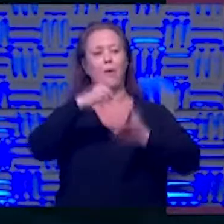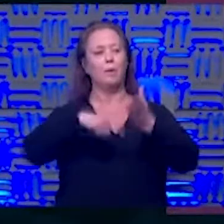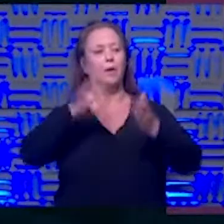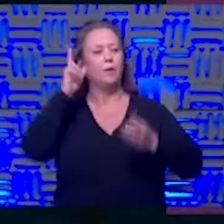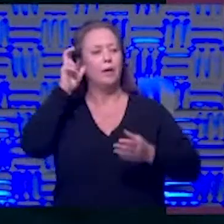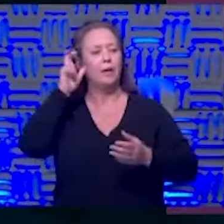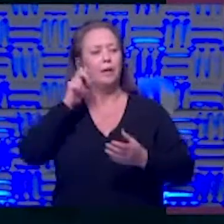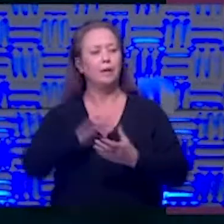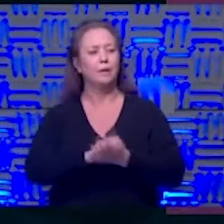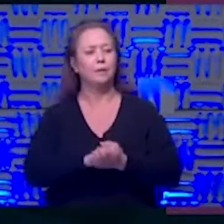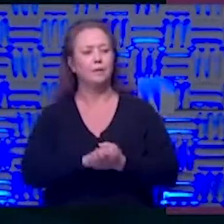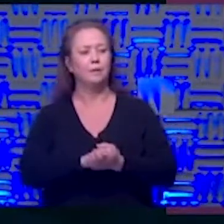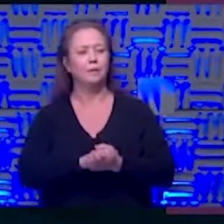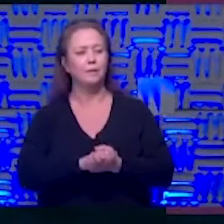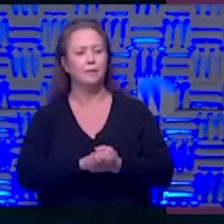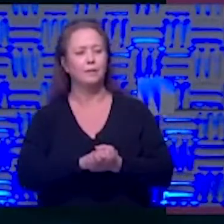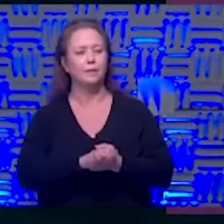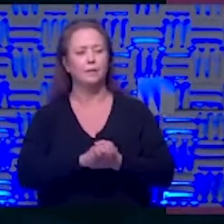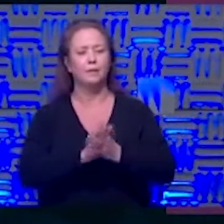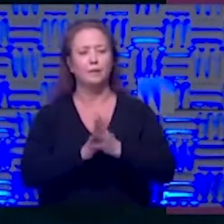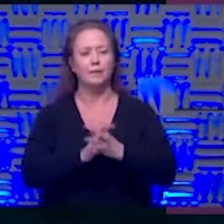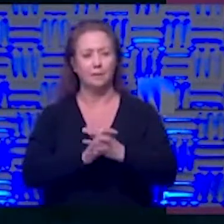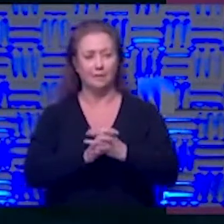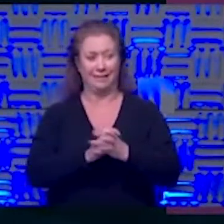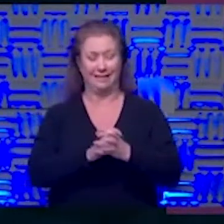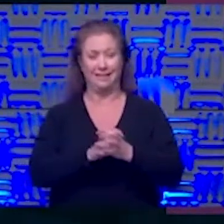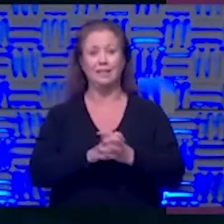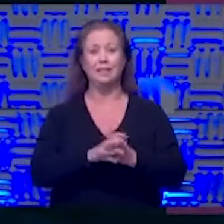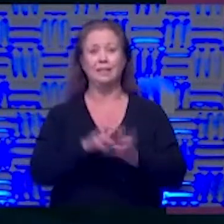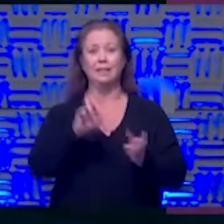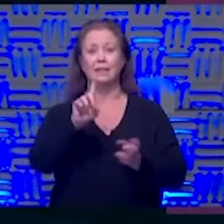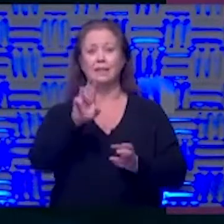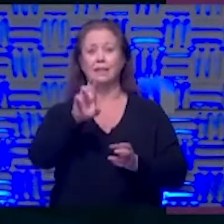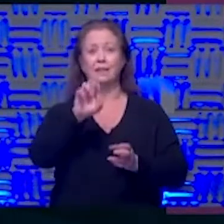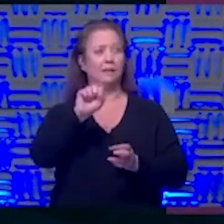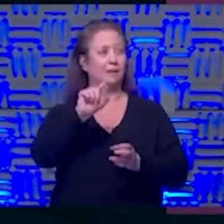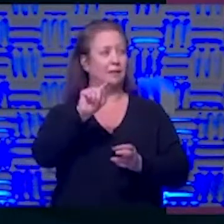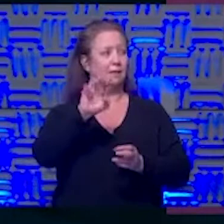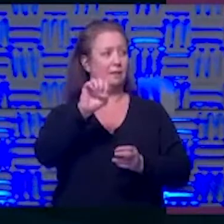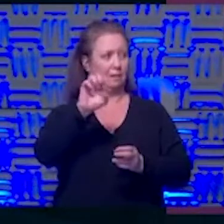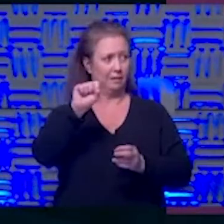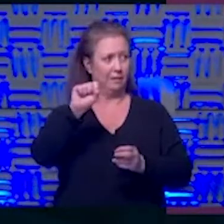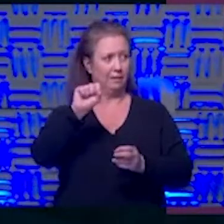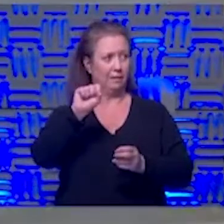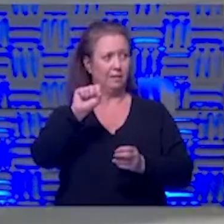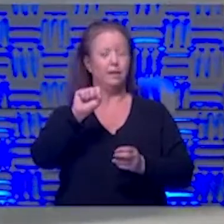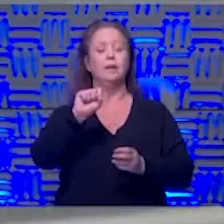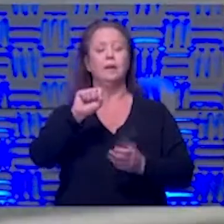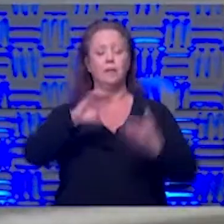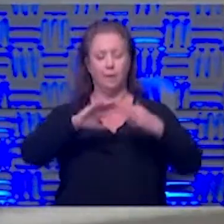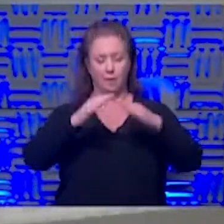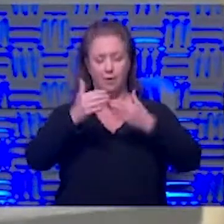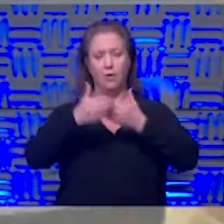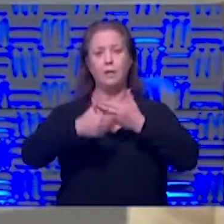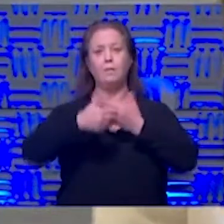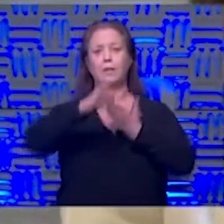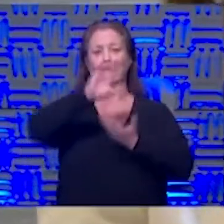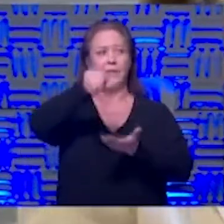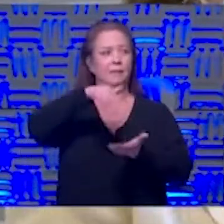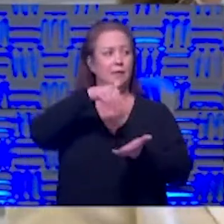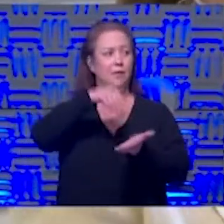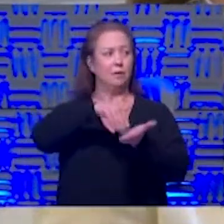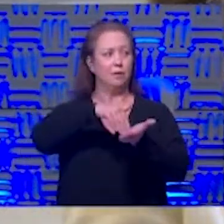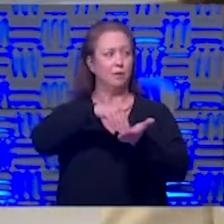okay so dr steitz so i've got diane newbecker here she's with the community blood center and